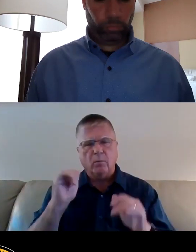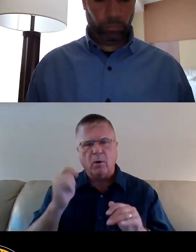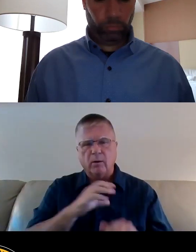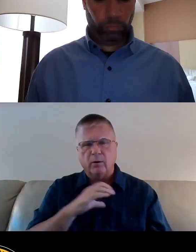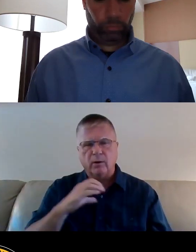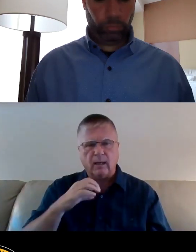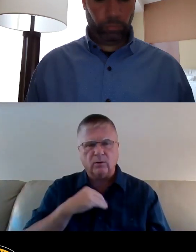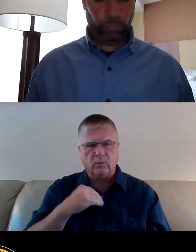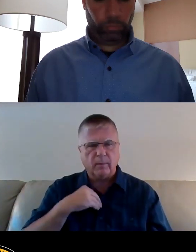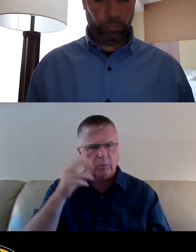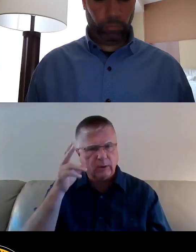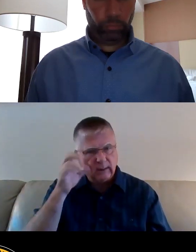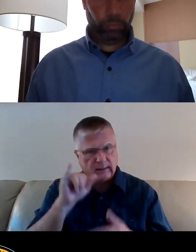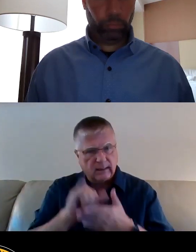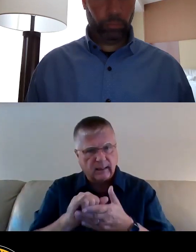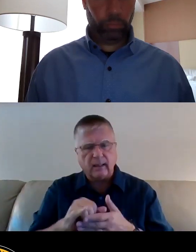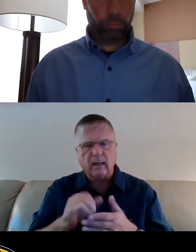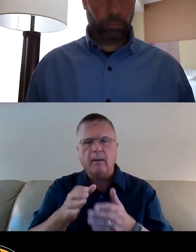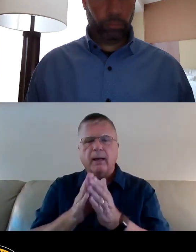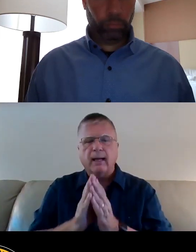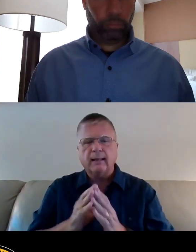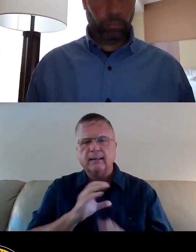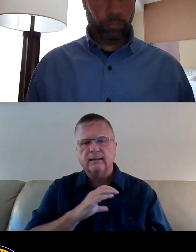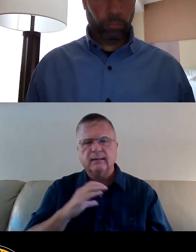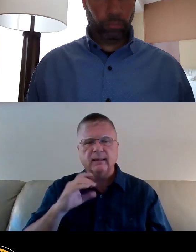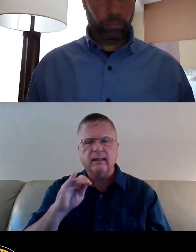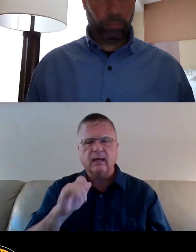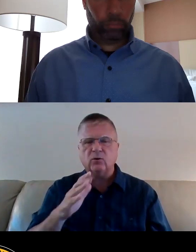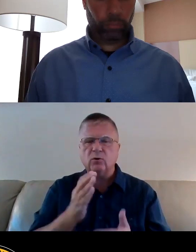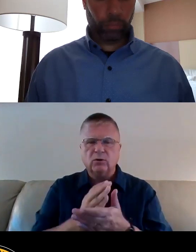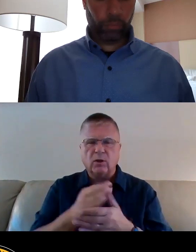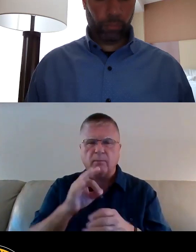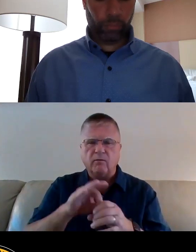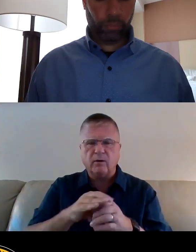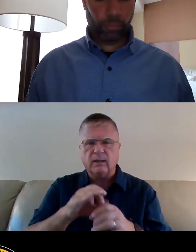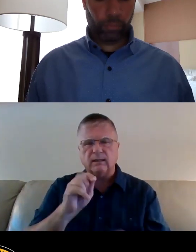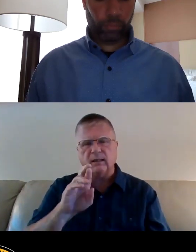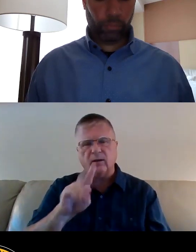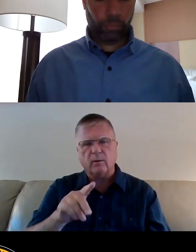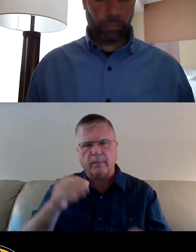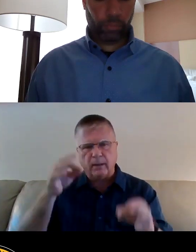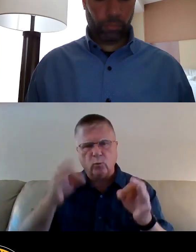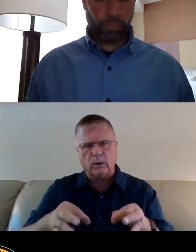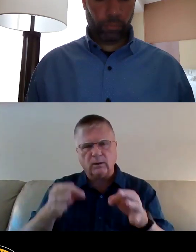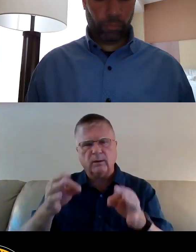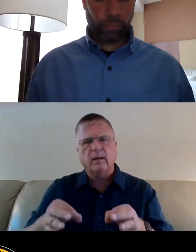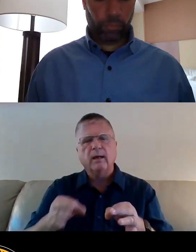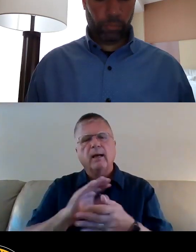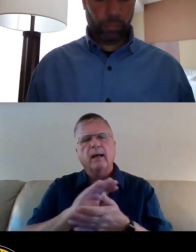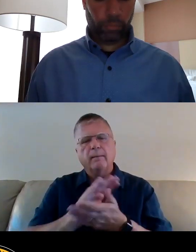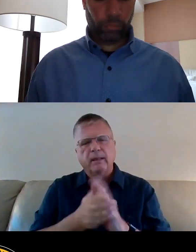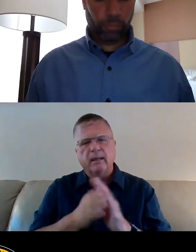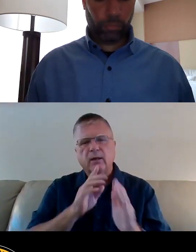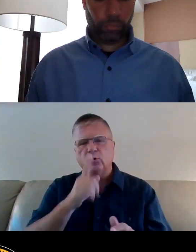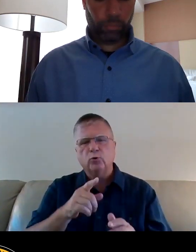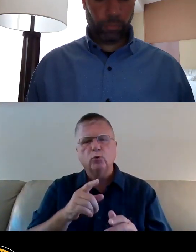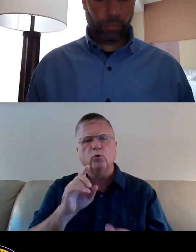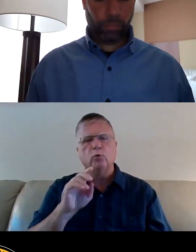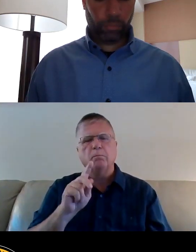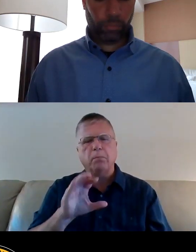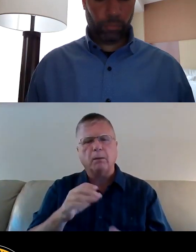I'm asking City Council to stop the vote on these ARP resolutions, begin a true public process for allocation,